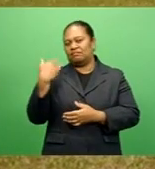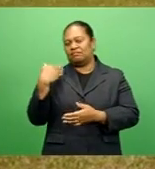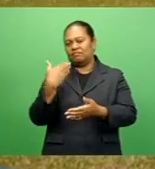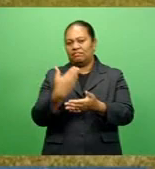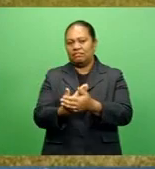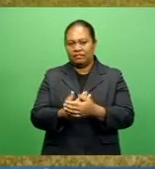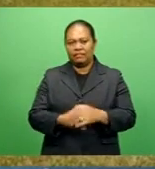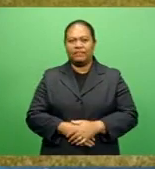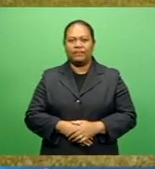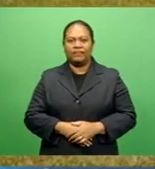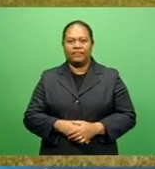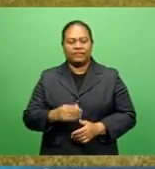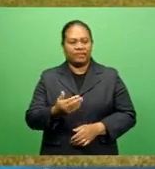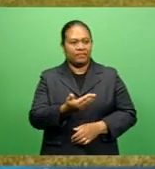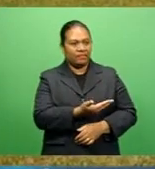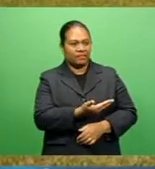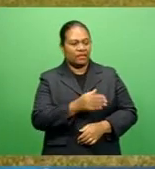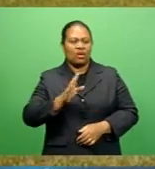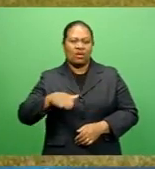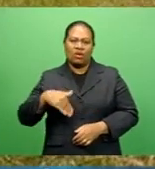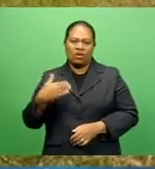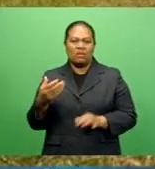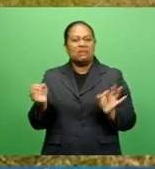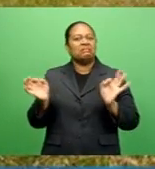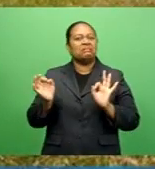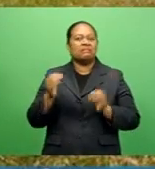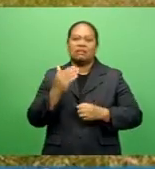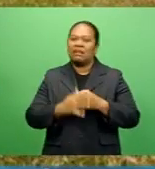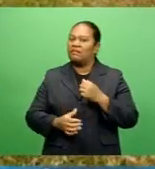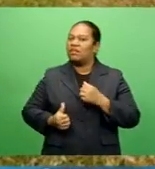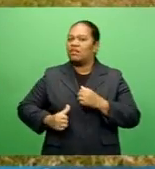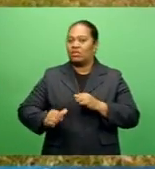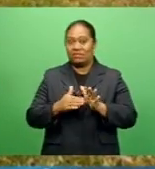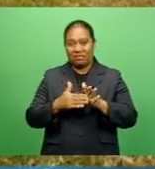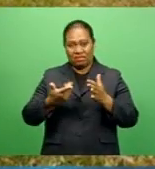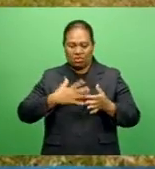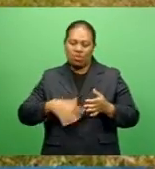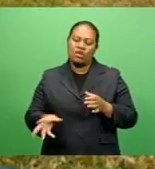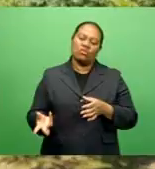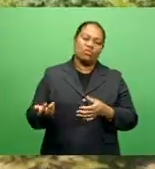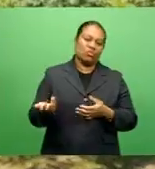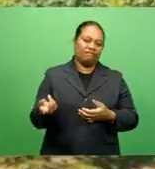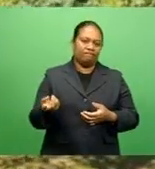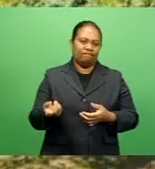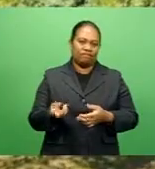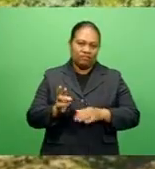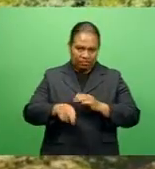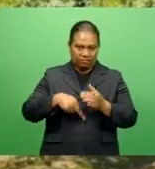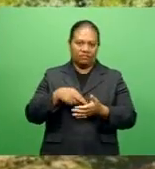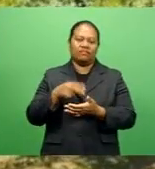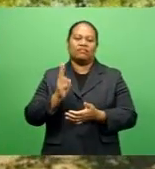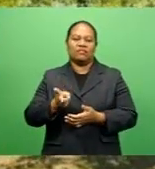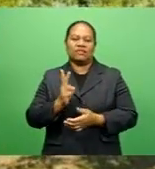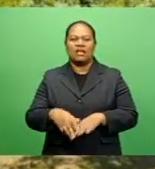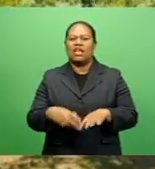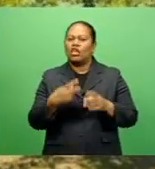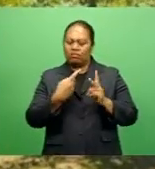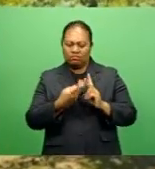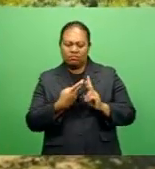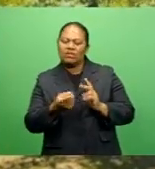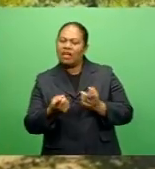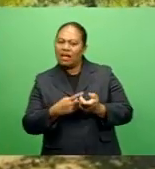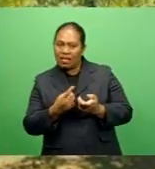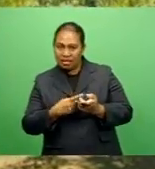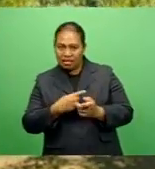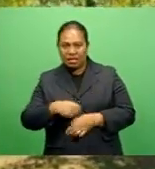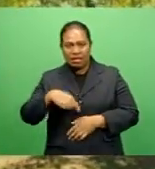This is the unused pitch at Tarukua and there are now plans to revive the sport as two other villages on the island, Mambula and Natokalau, are